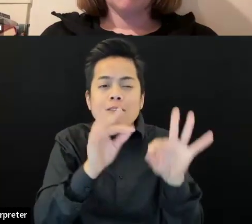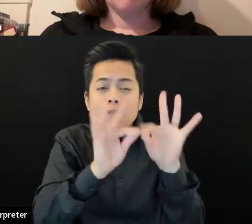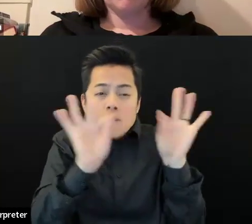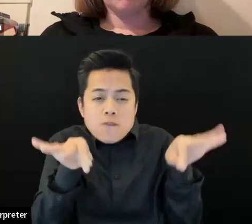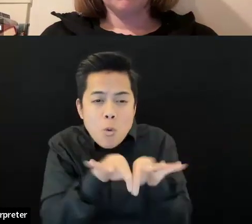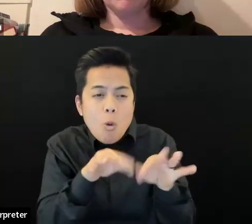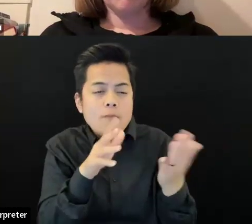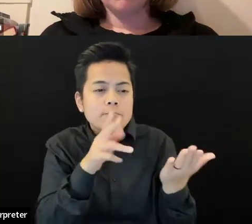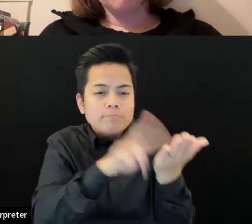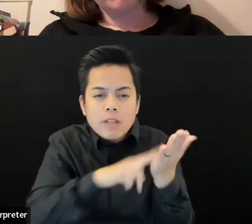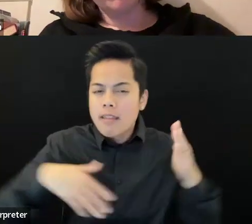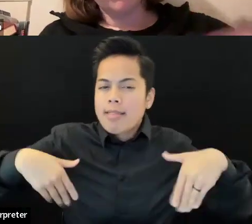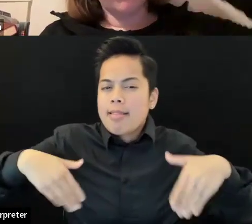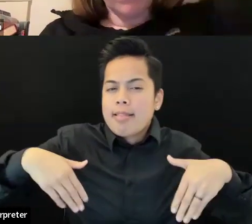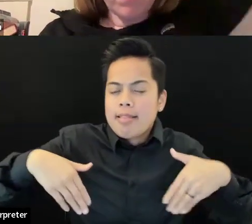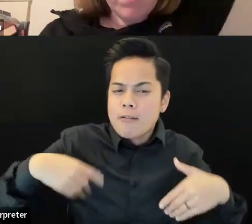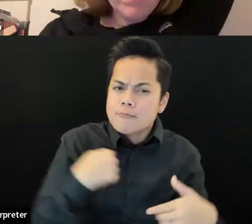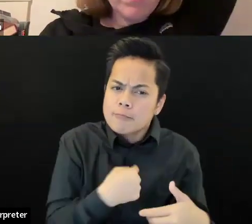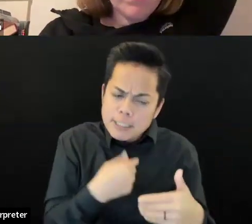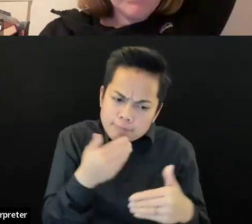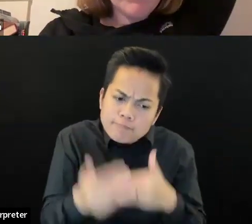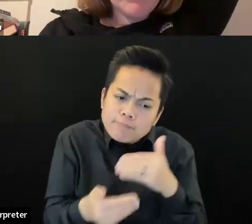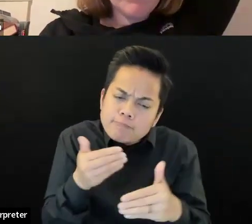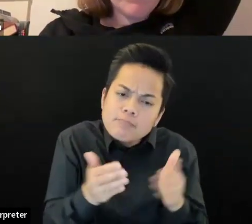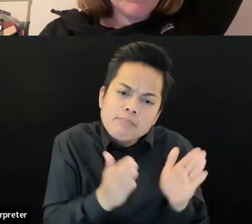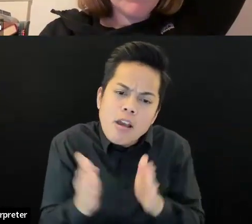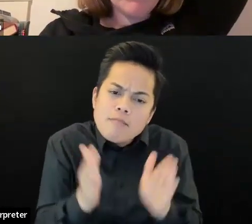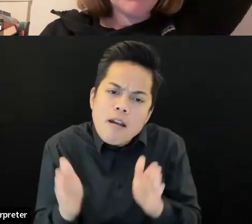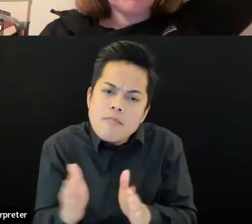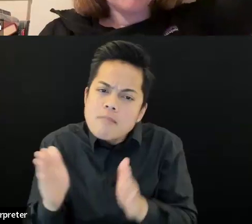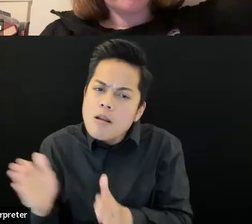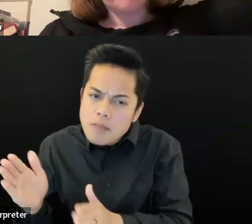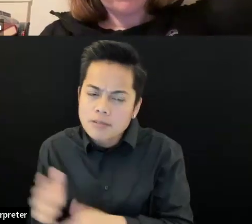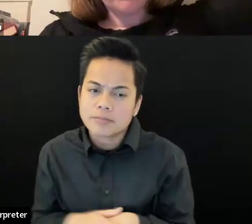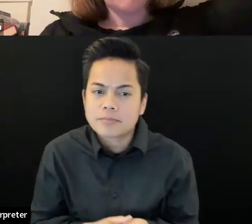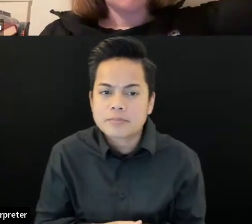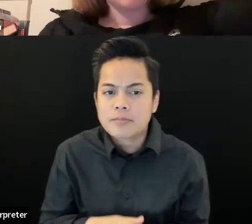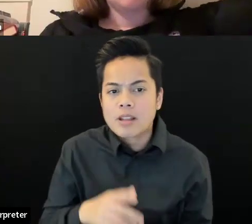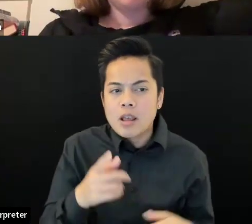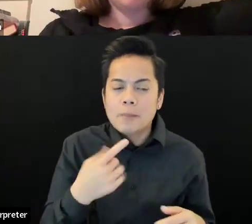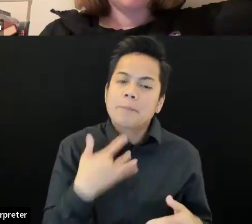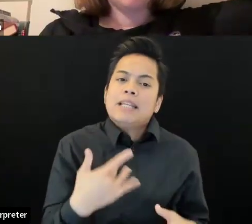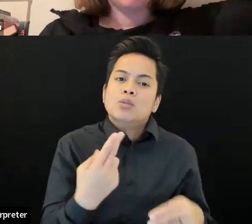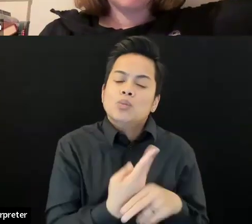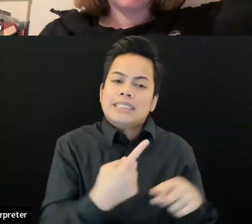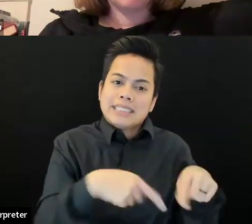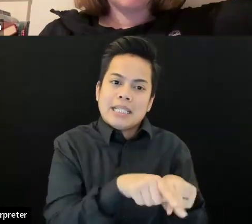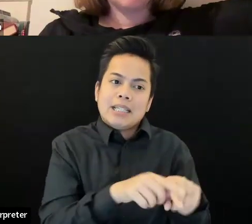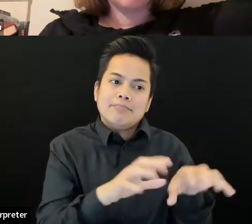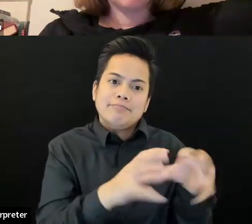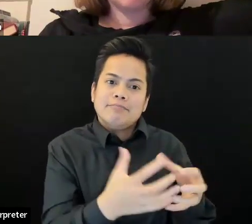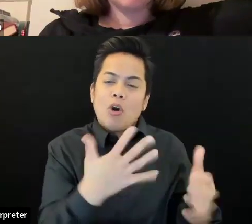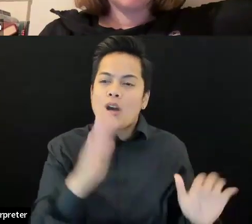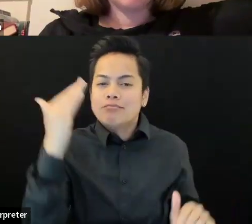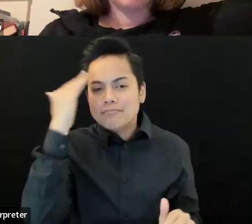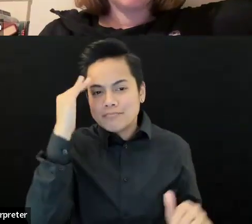opportunities for us to not just use the same books that we know, but make new relationships. Can I say just a